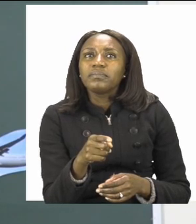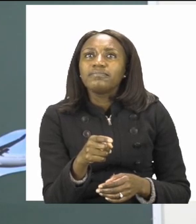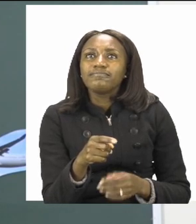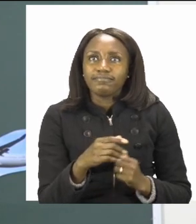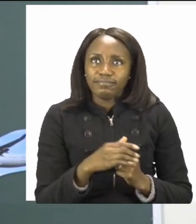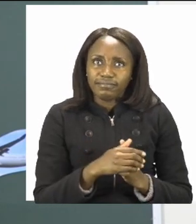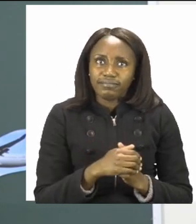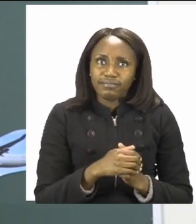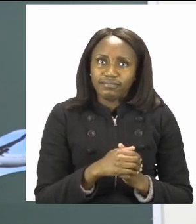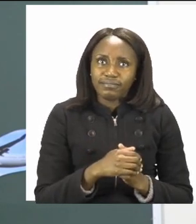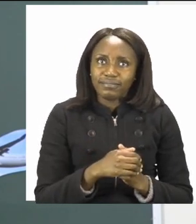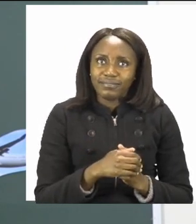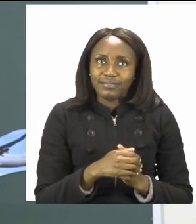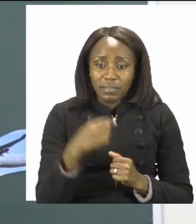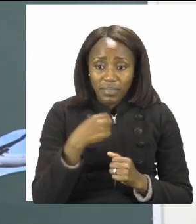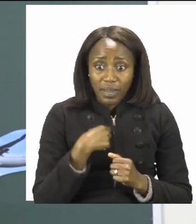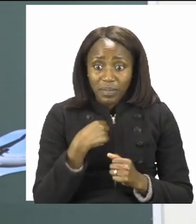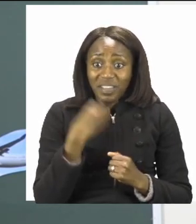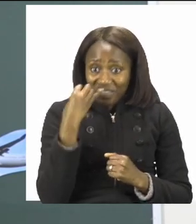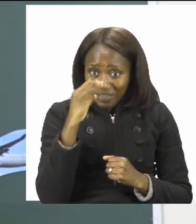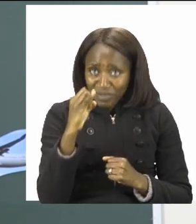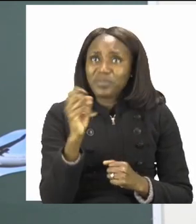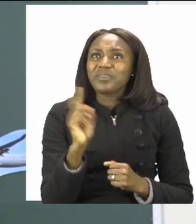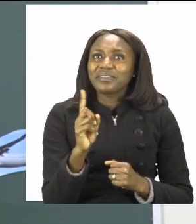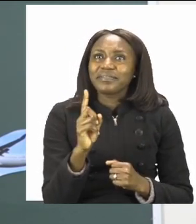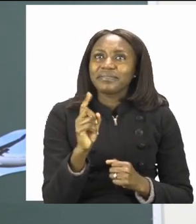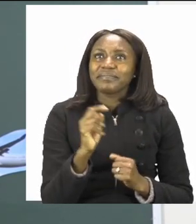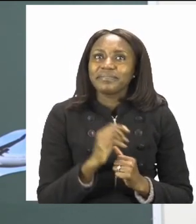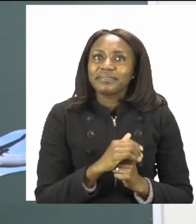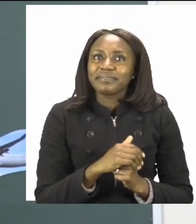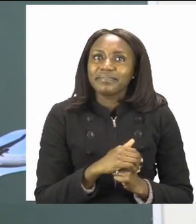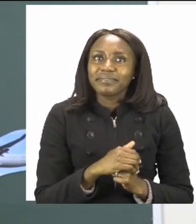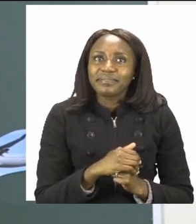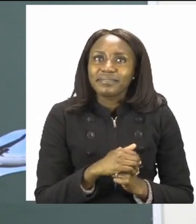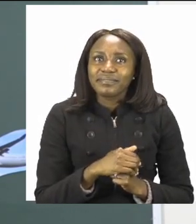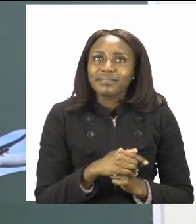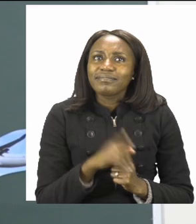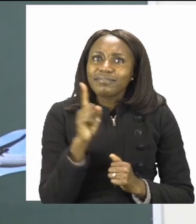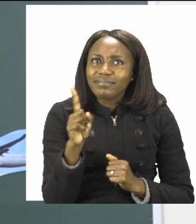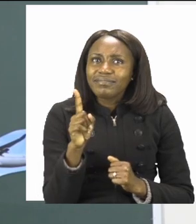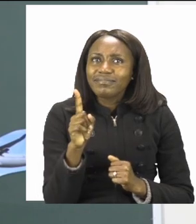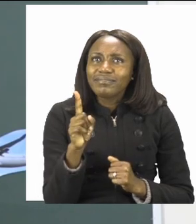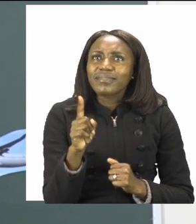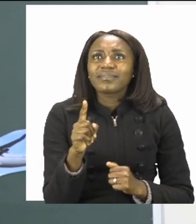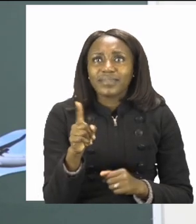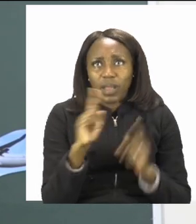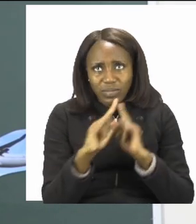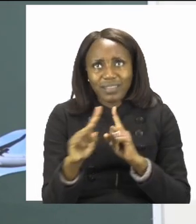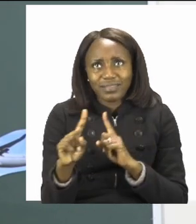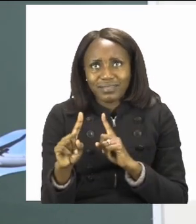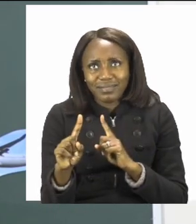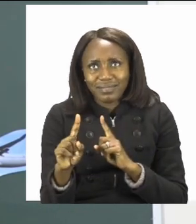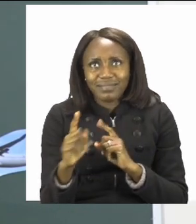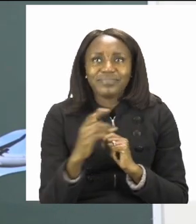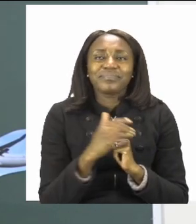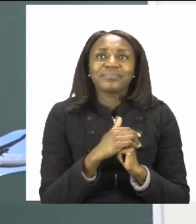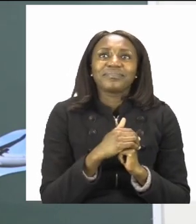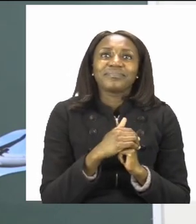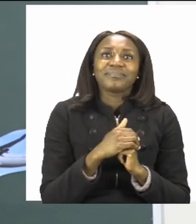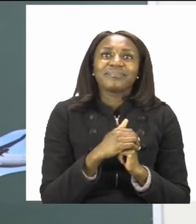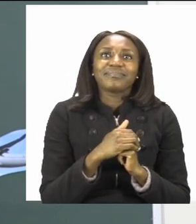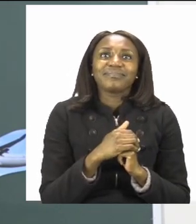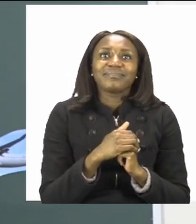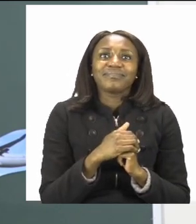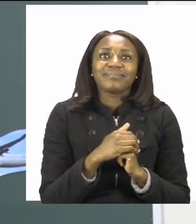In this case, it is my turn now and I can tell you that this is a teacher. So